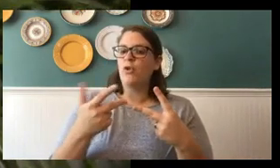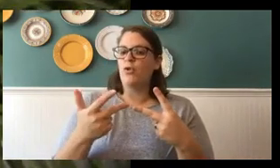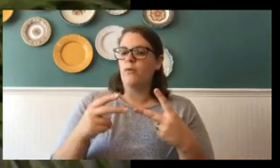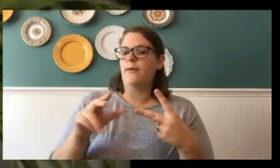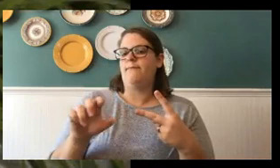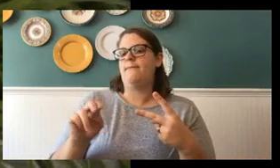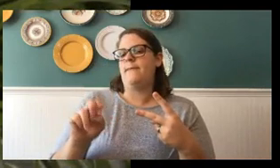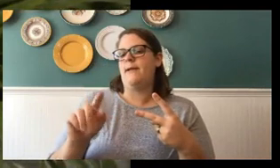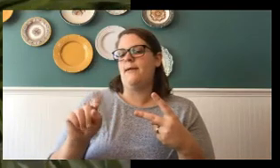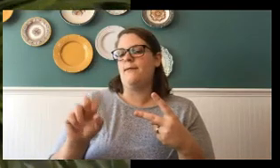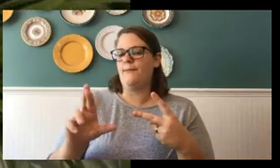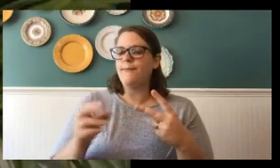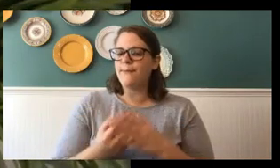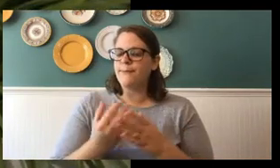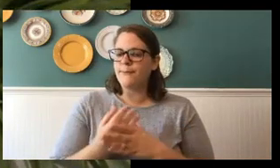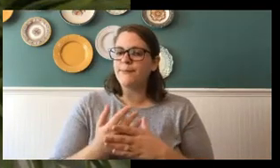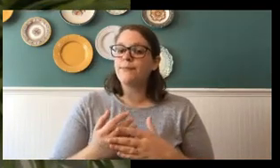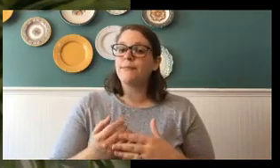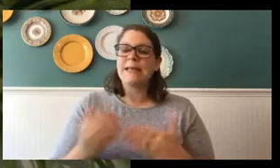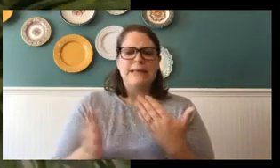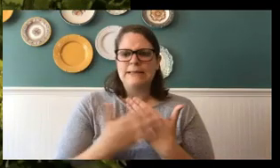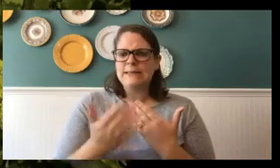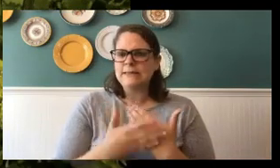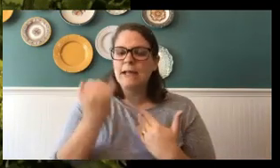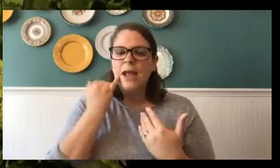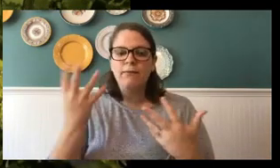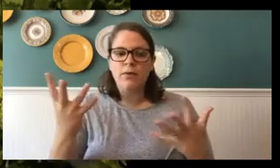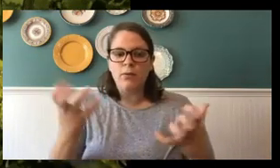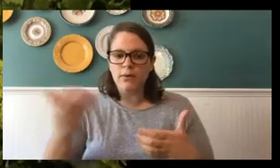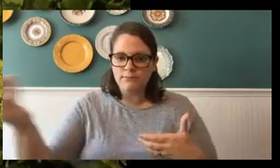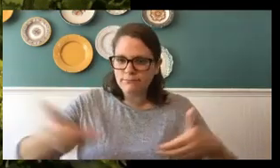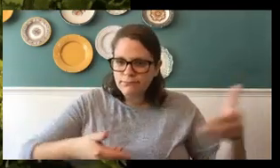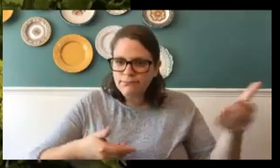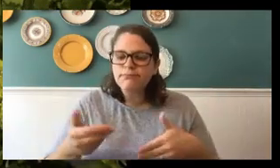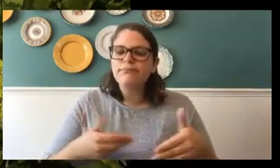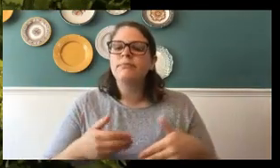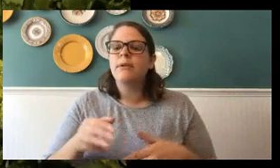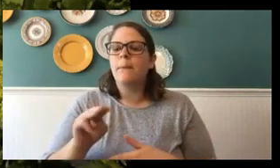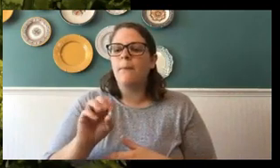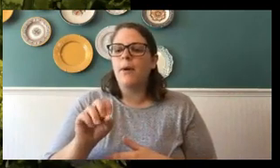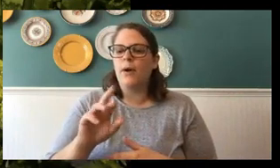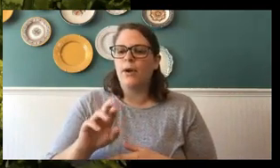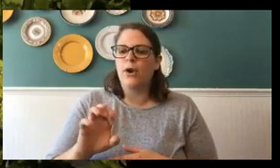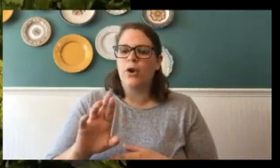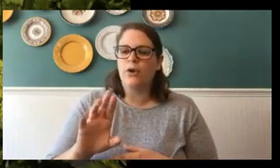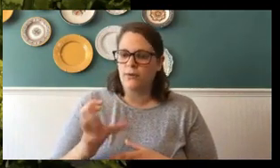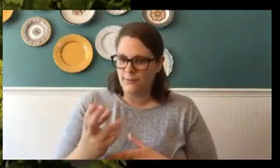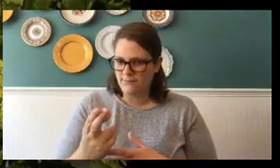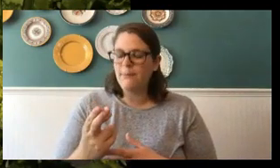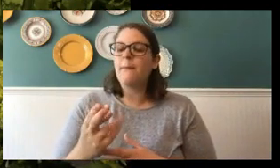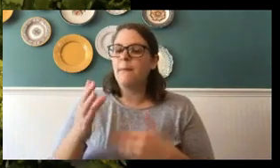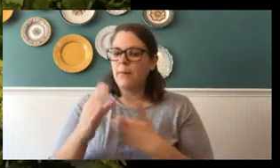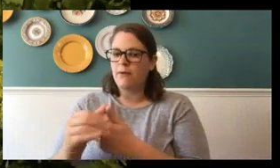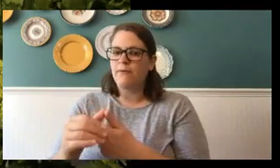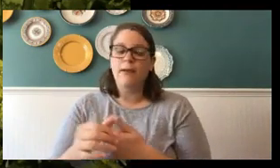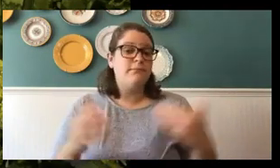easy. Again, if you want to attract monarchs into your yard, then you plant milkweed. If you are more partial to yellow butterflies and you want to attract